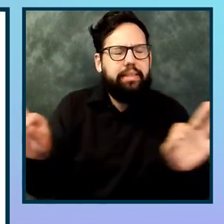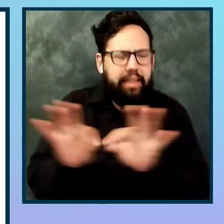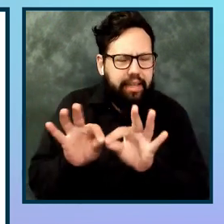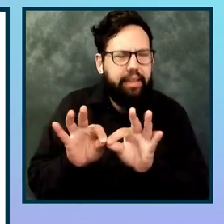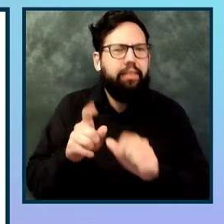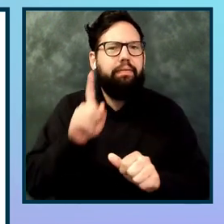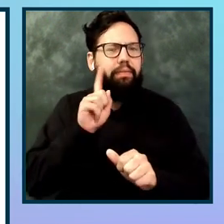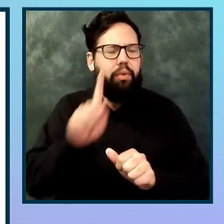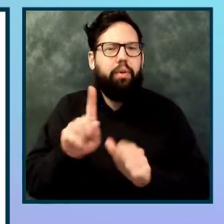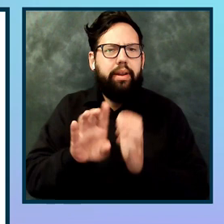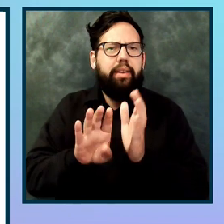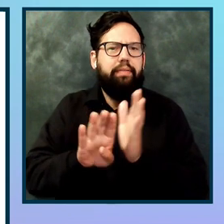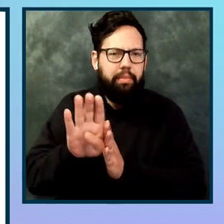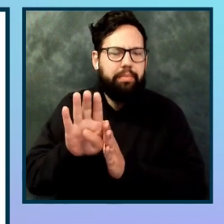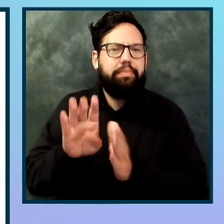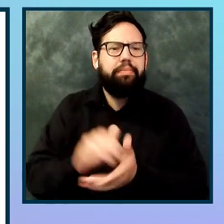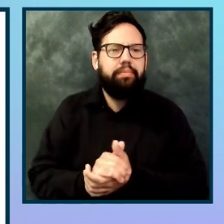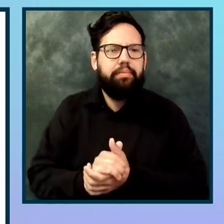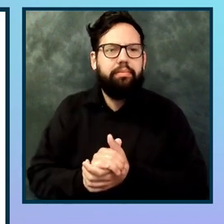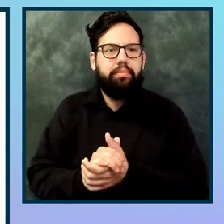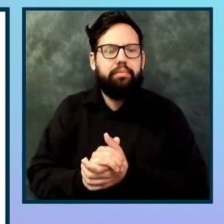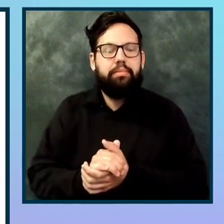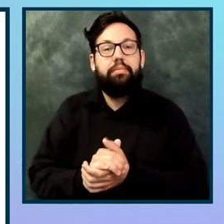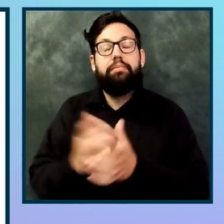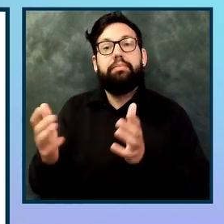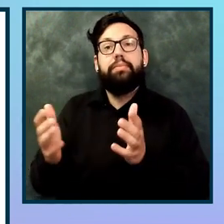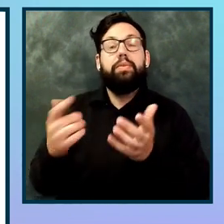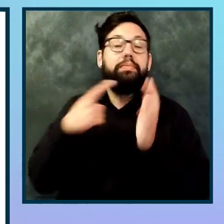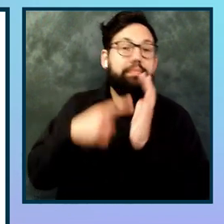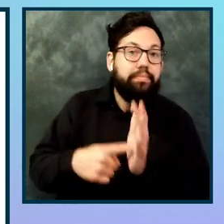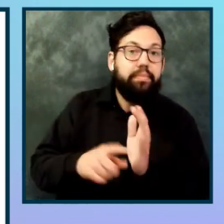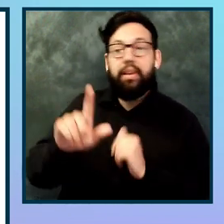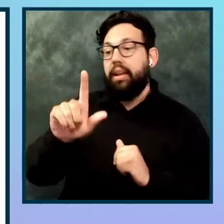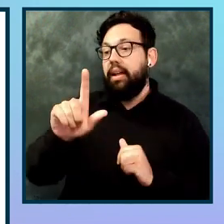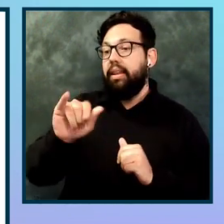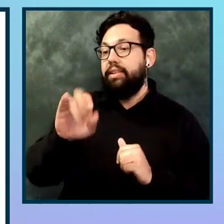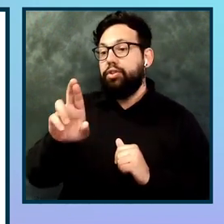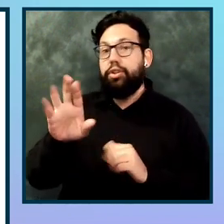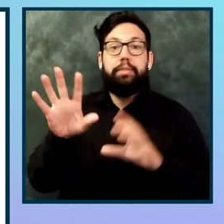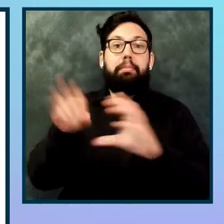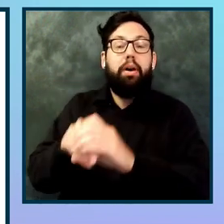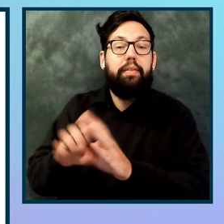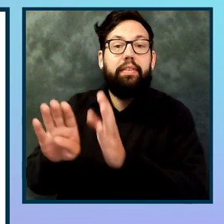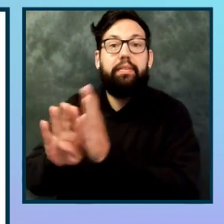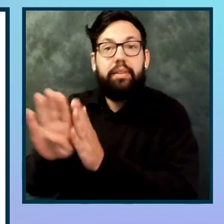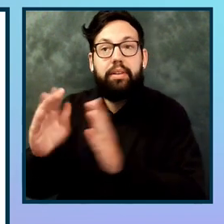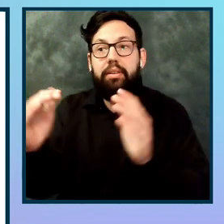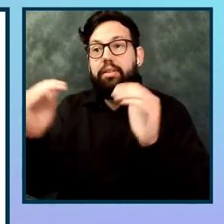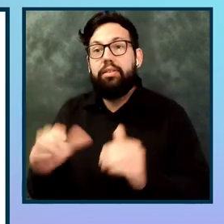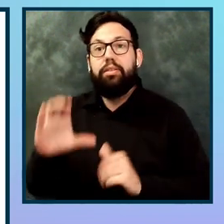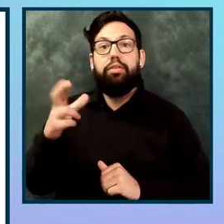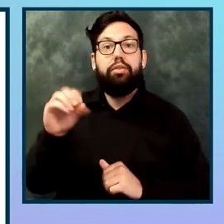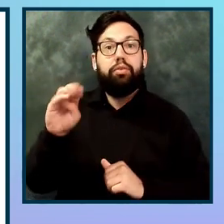So using a linter is part of the development process, using a Chrome, Firefox, Edge extension